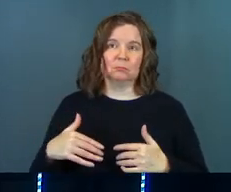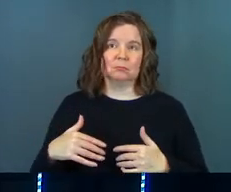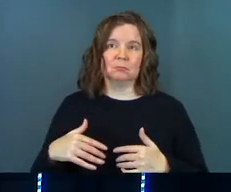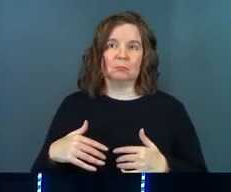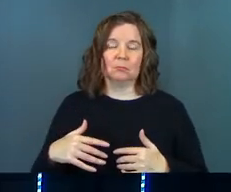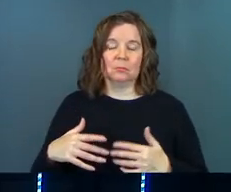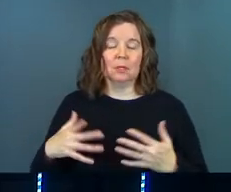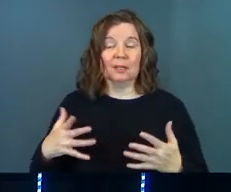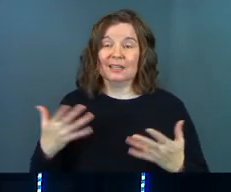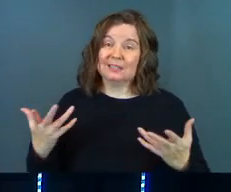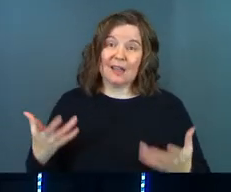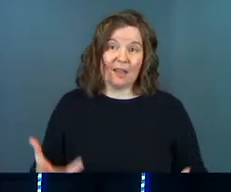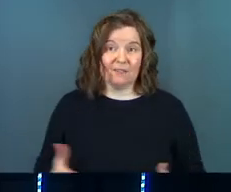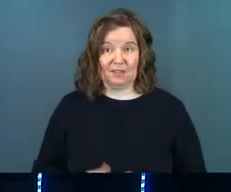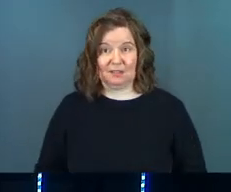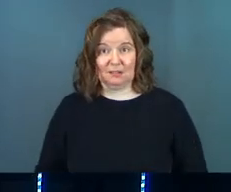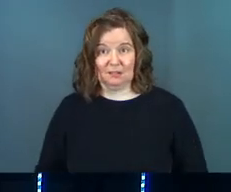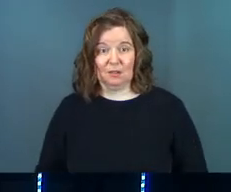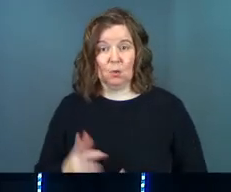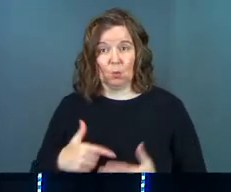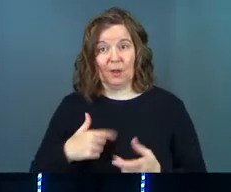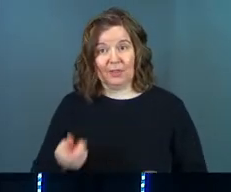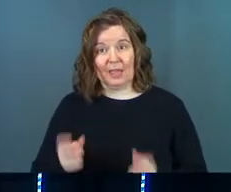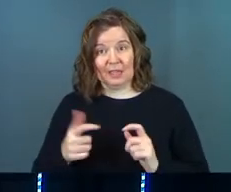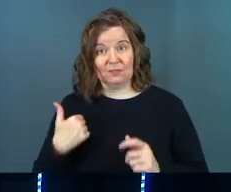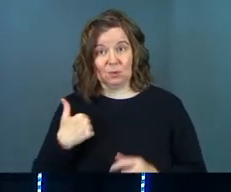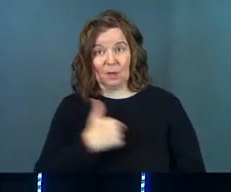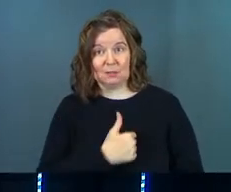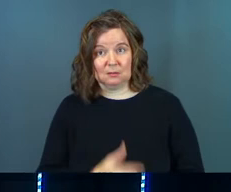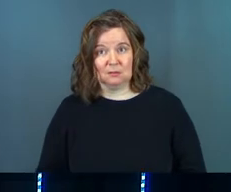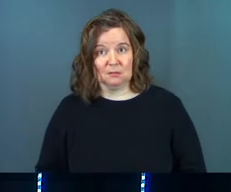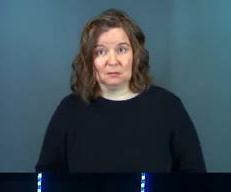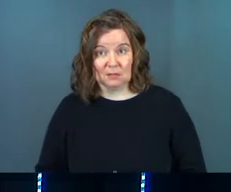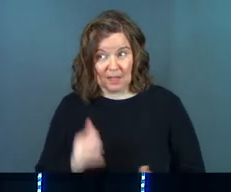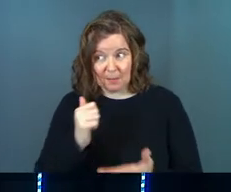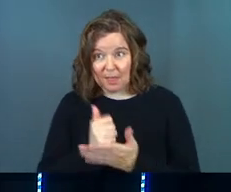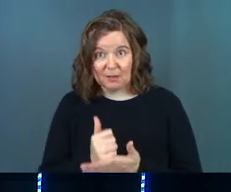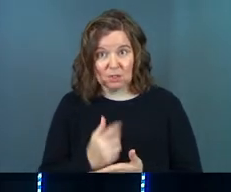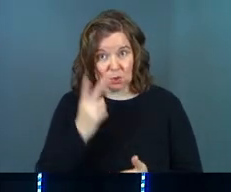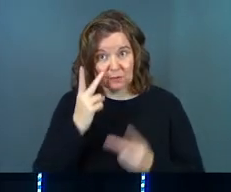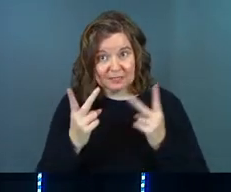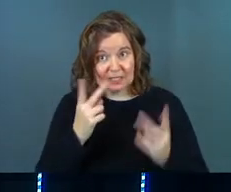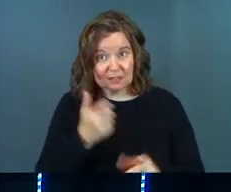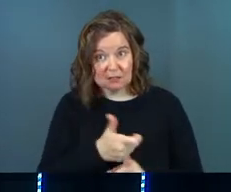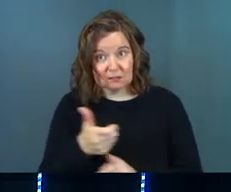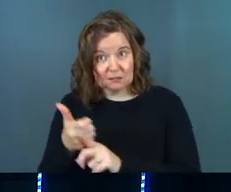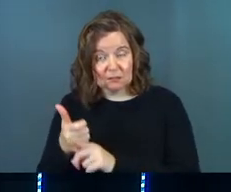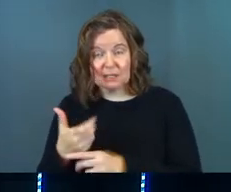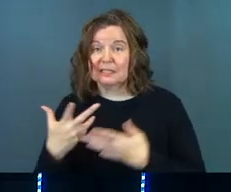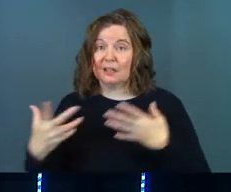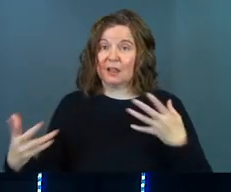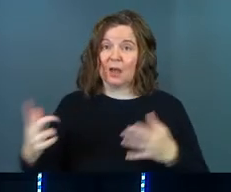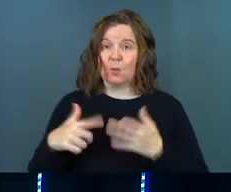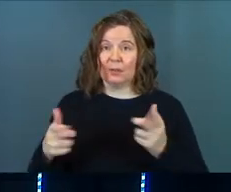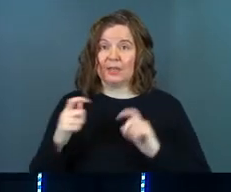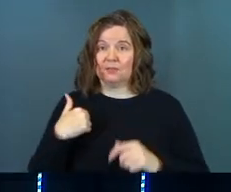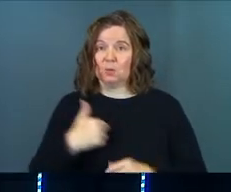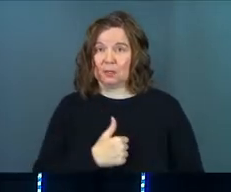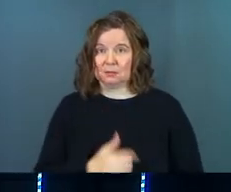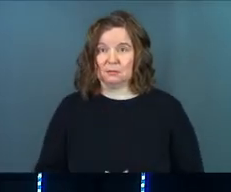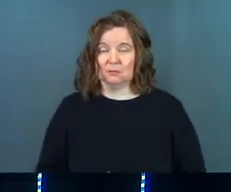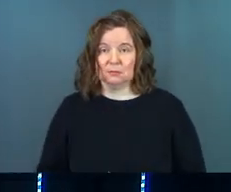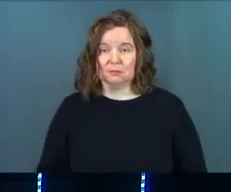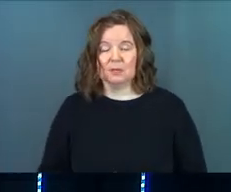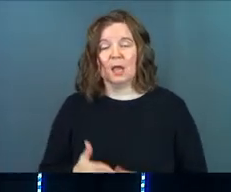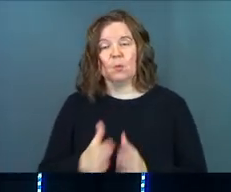heavy what they give to us. Amen? You've seen it. It's a lot what they give to us.